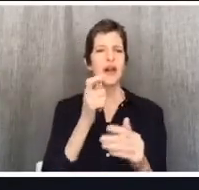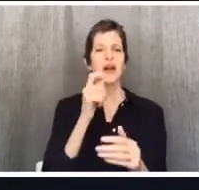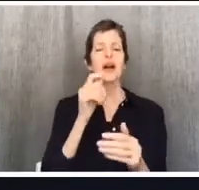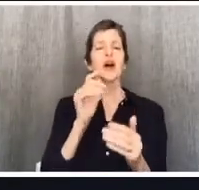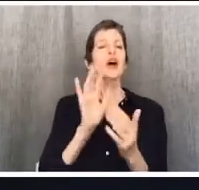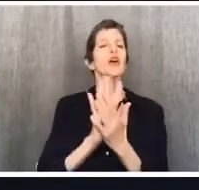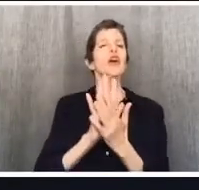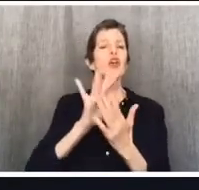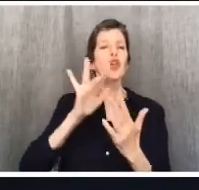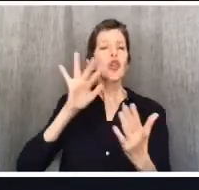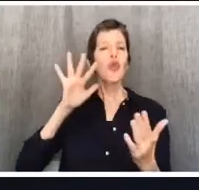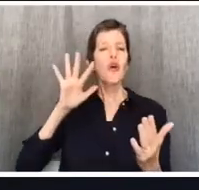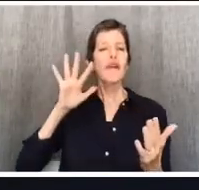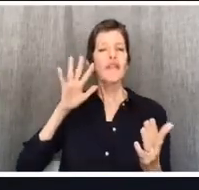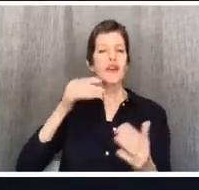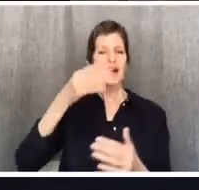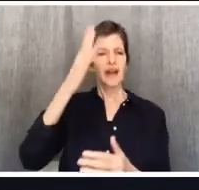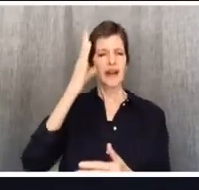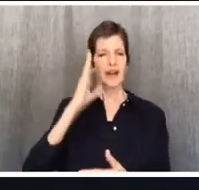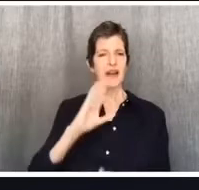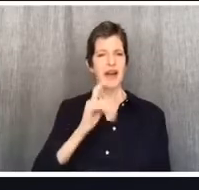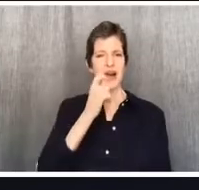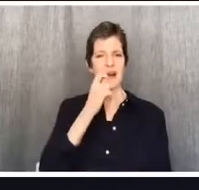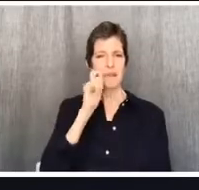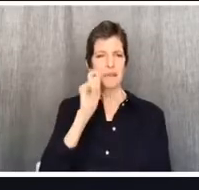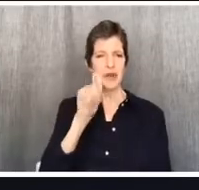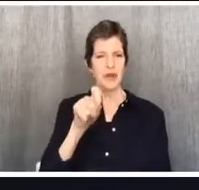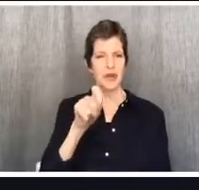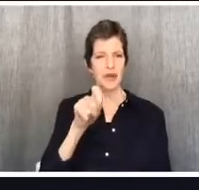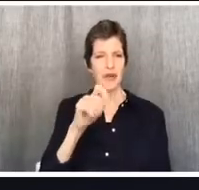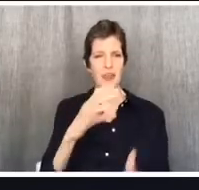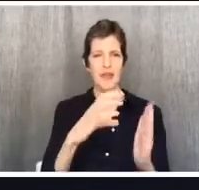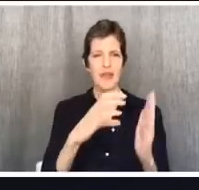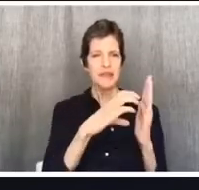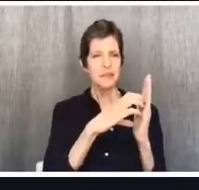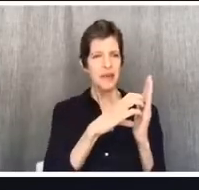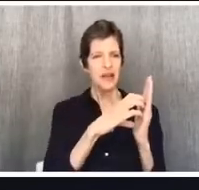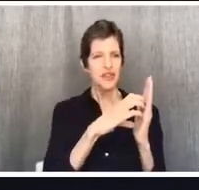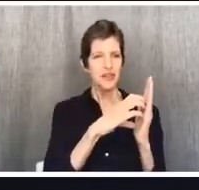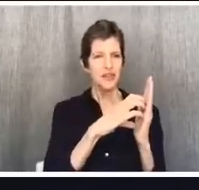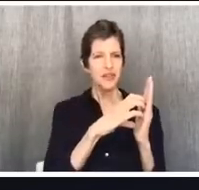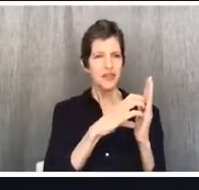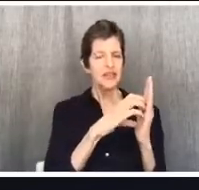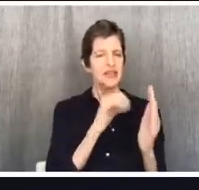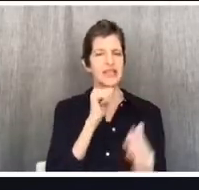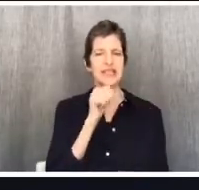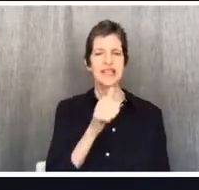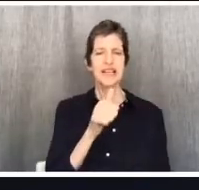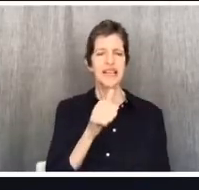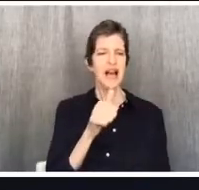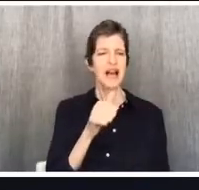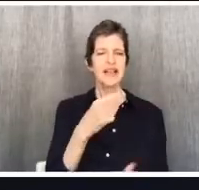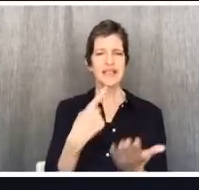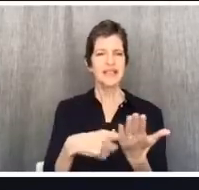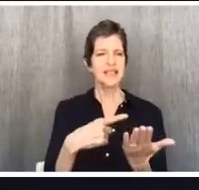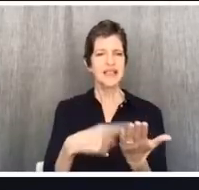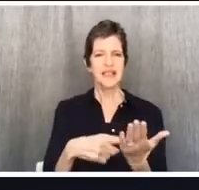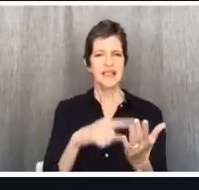talking about meat. I'm talking about everything. I'm not talking about a short period of time on Sunday. I'm talking about the whole week.